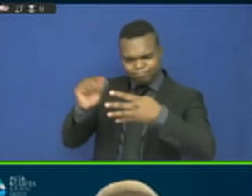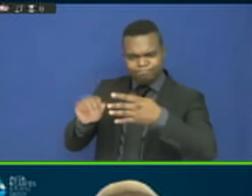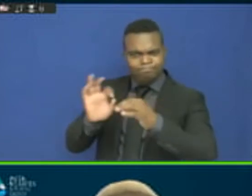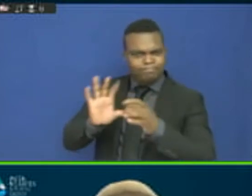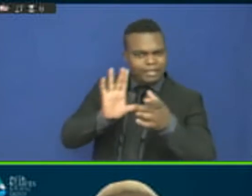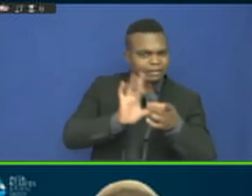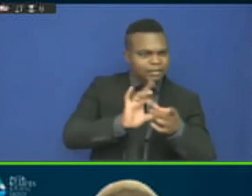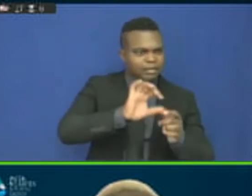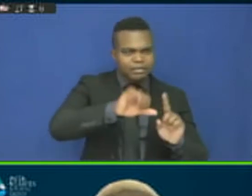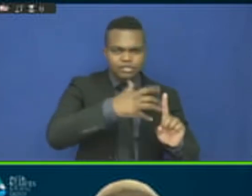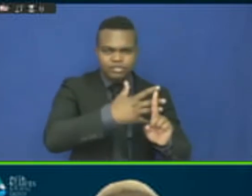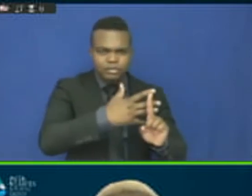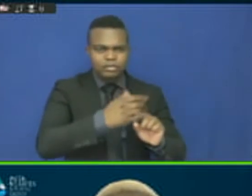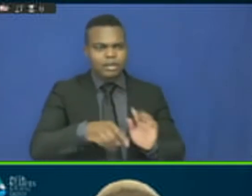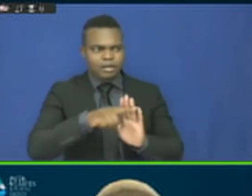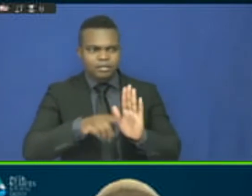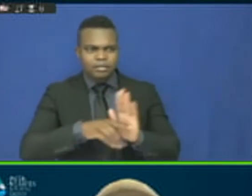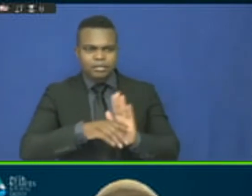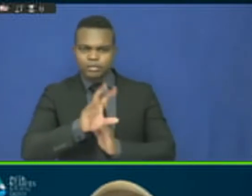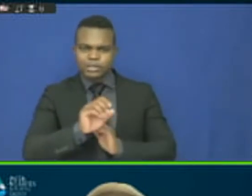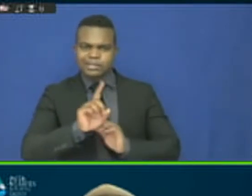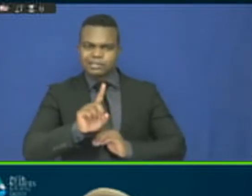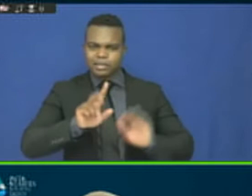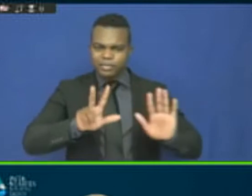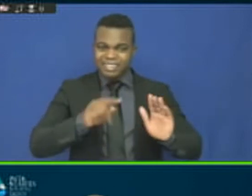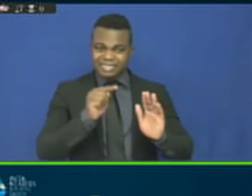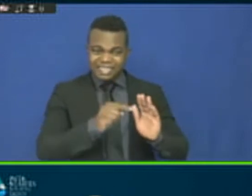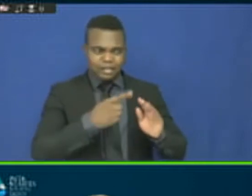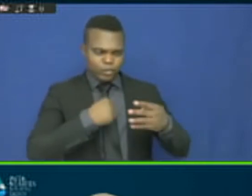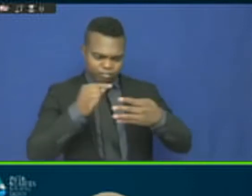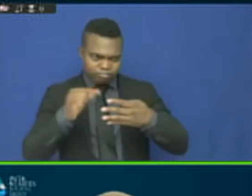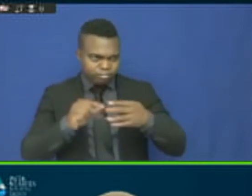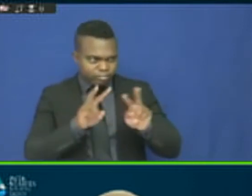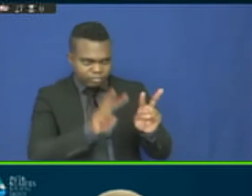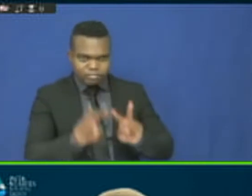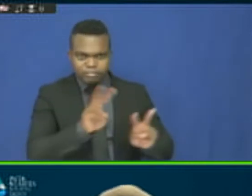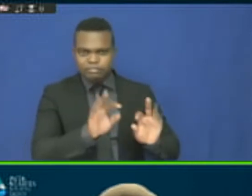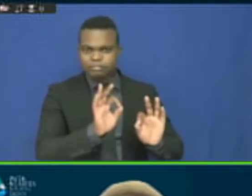levels from the local to the global through the national and regional levels.